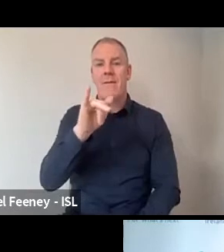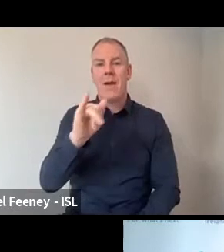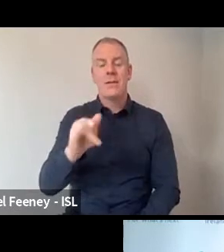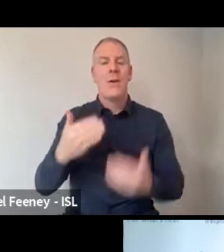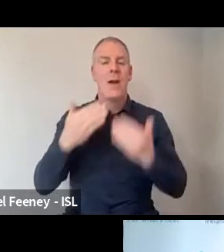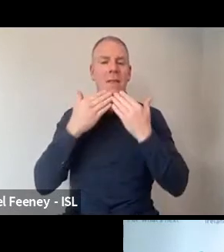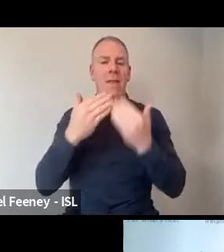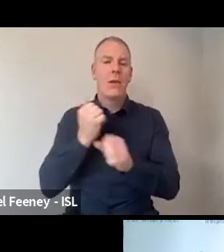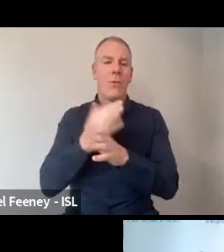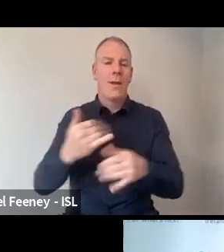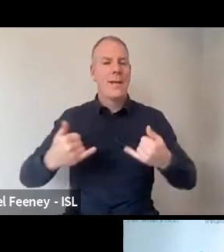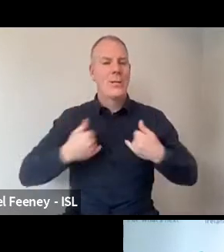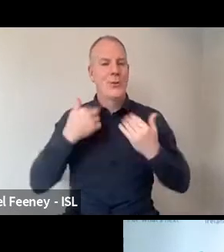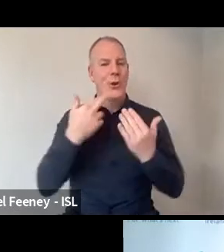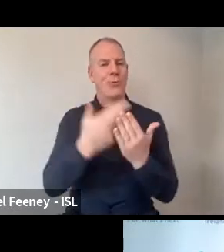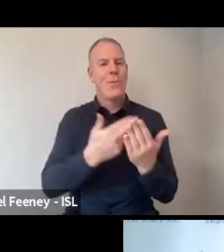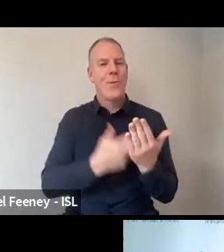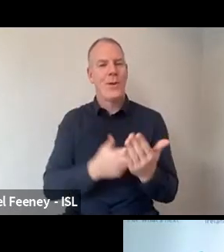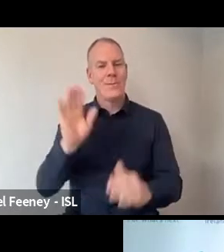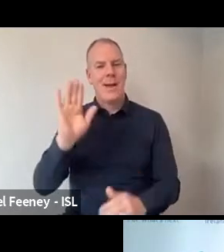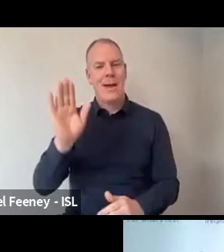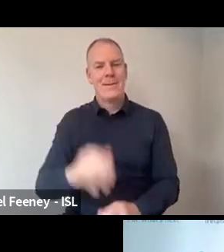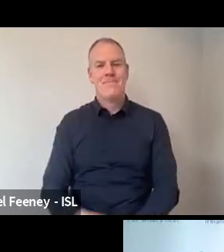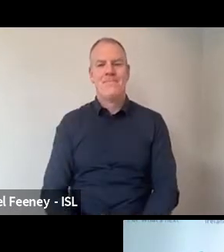you very much and enjoy the report. Thank